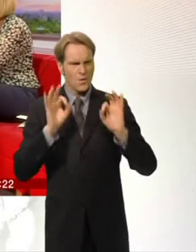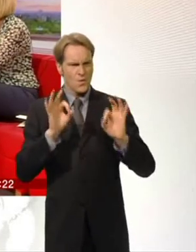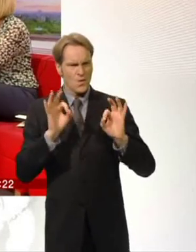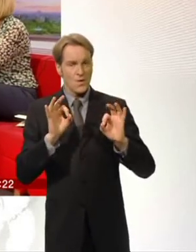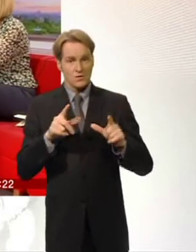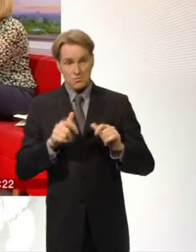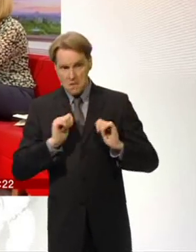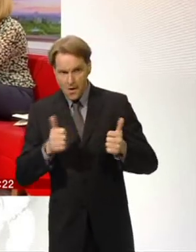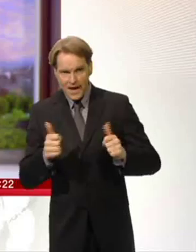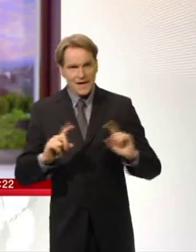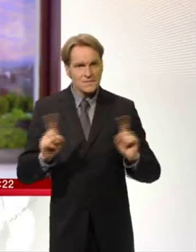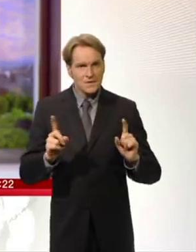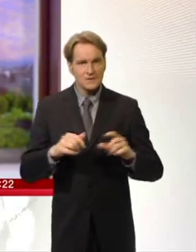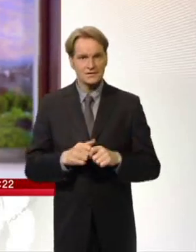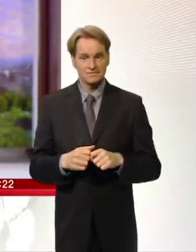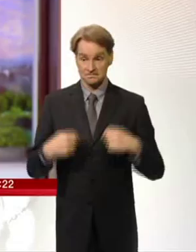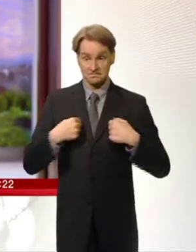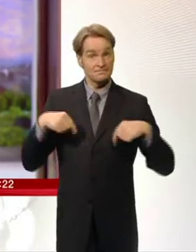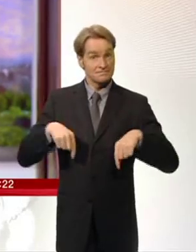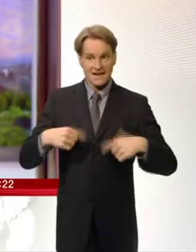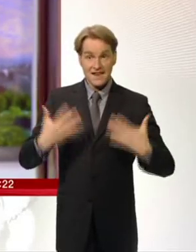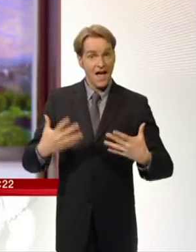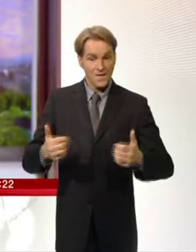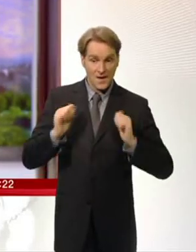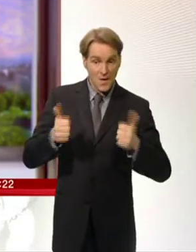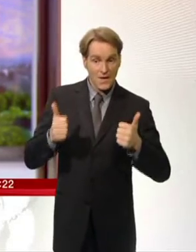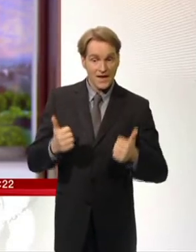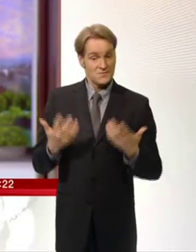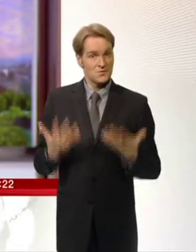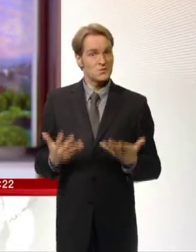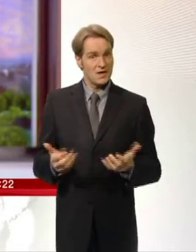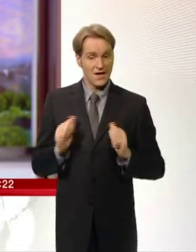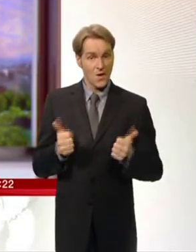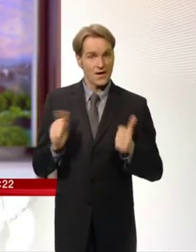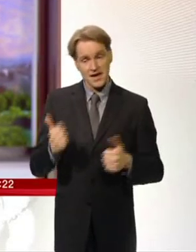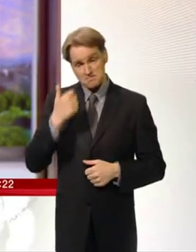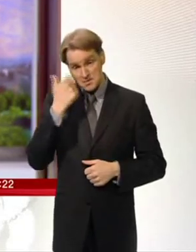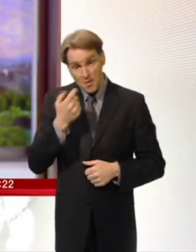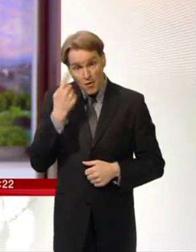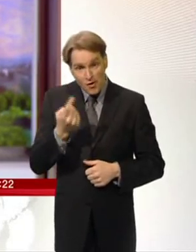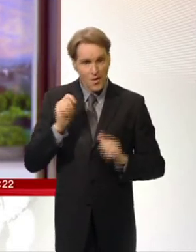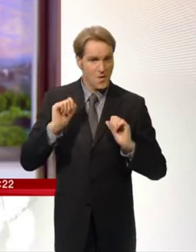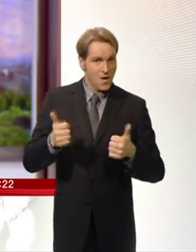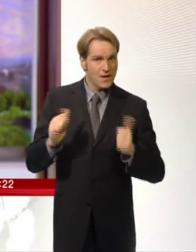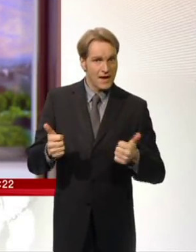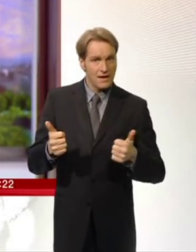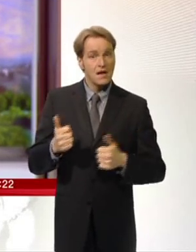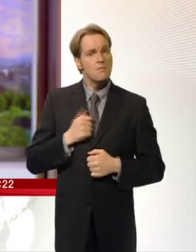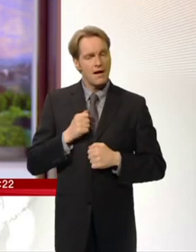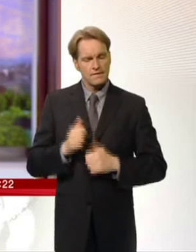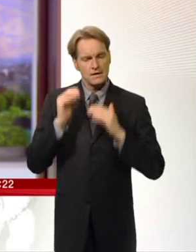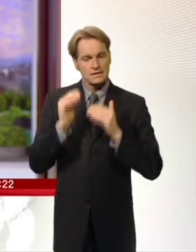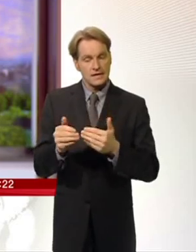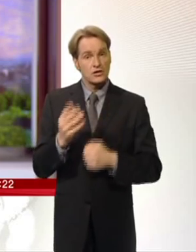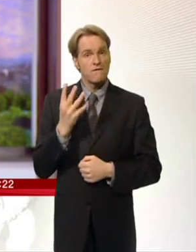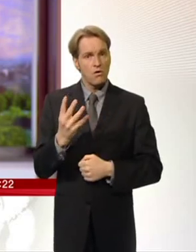Are you OK? Yeah, I'm OK right now and I'm OK today and I hope I'll be OK tomorrow. But, I mean, I have stage 4 breast cancer so it's